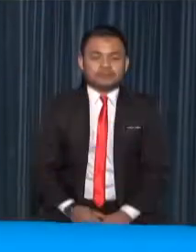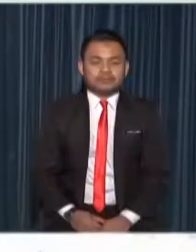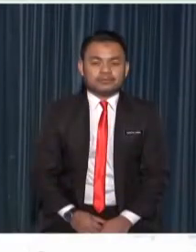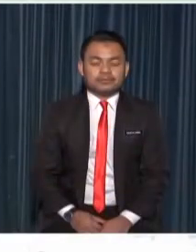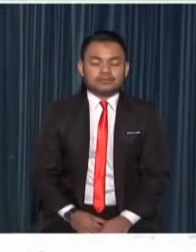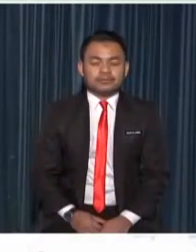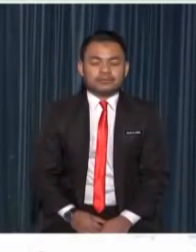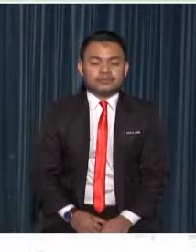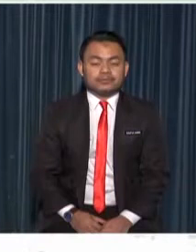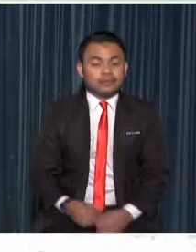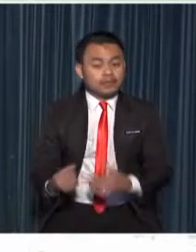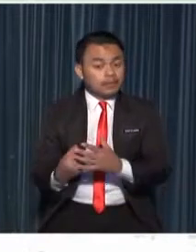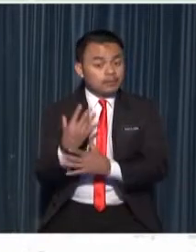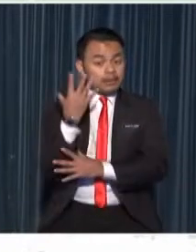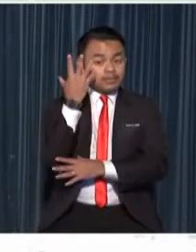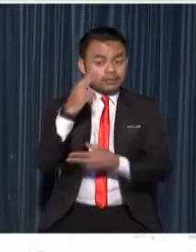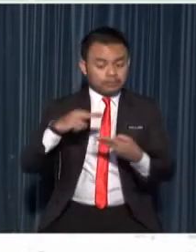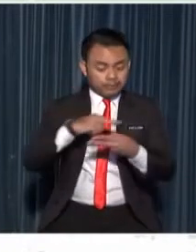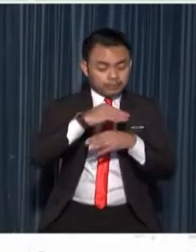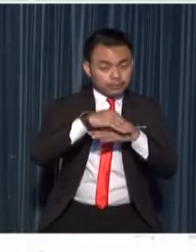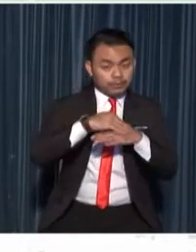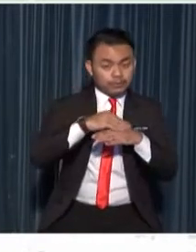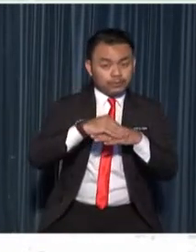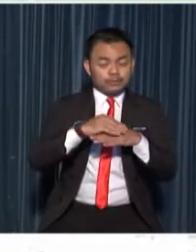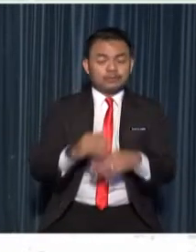they reproduce through